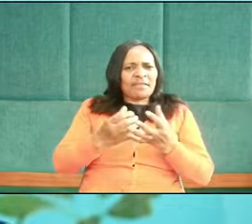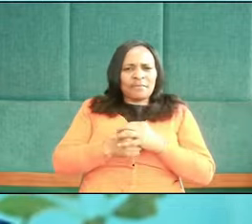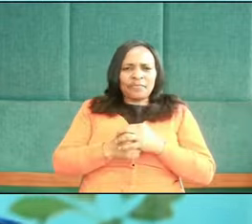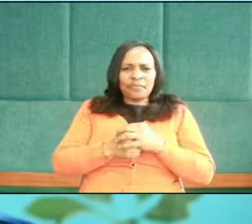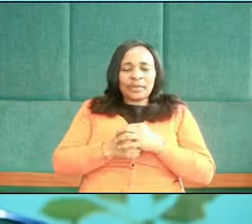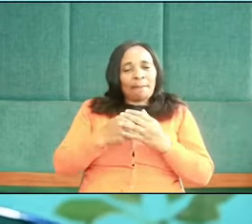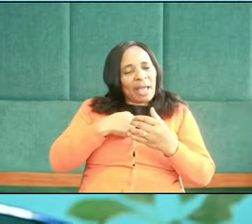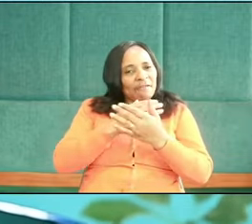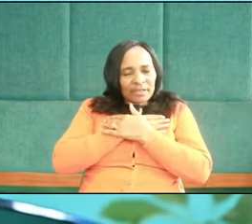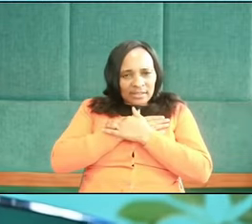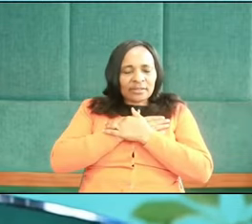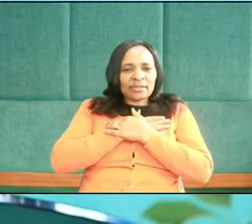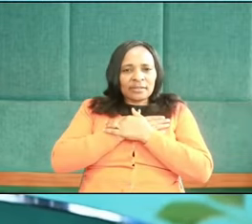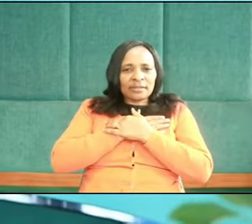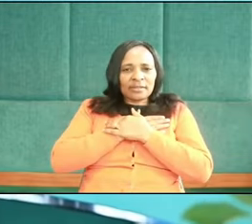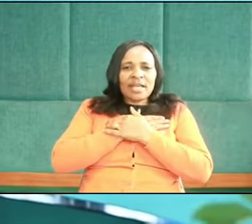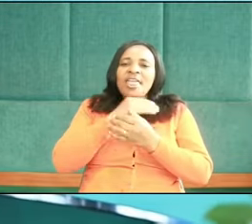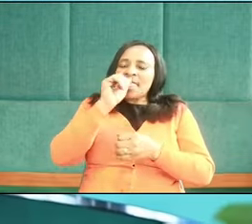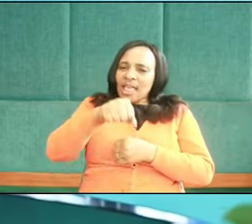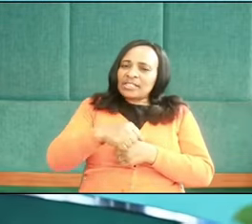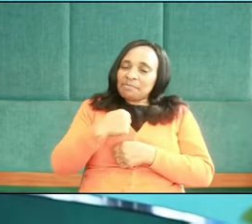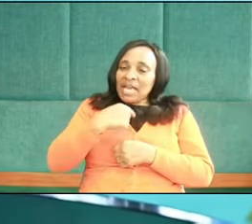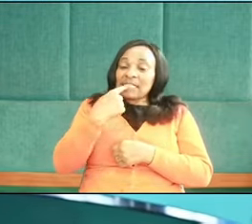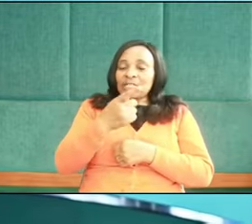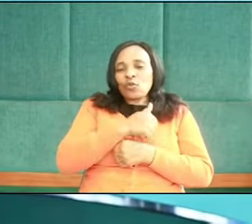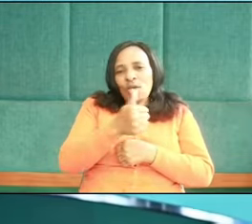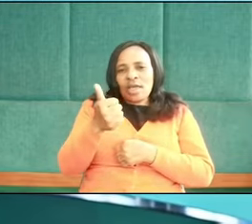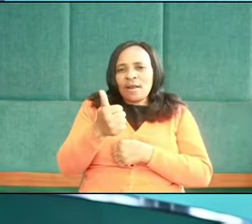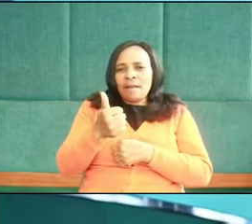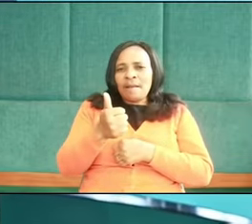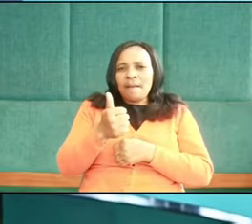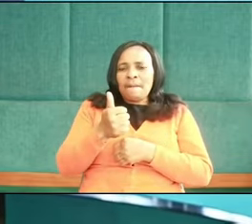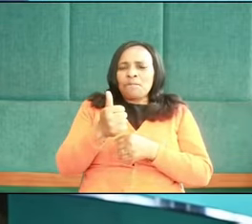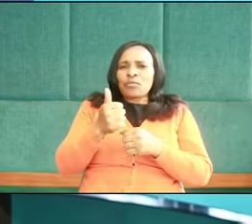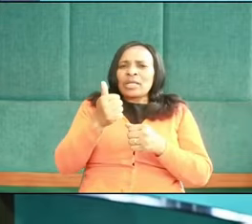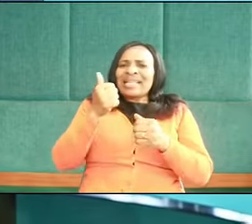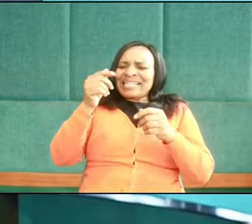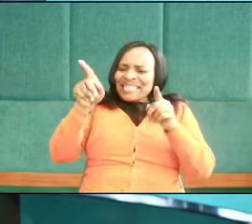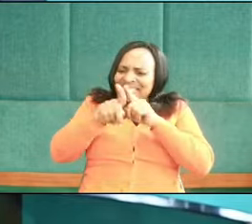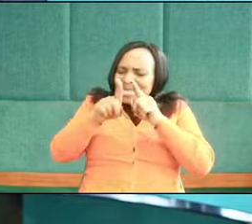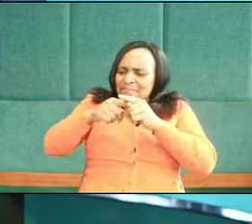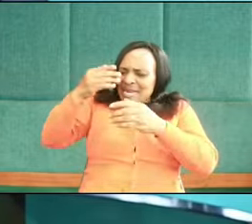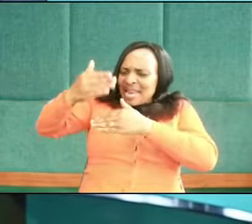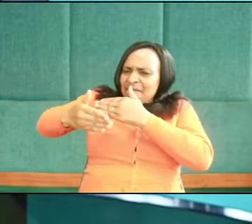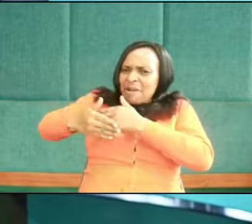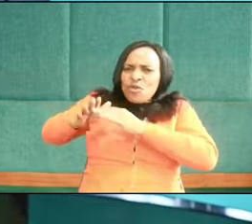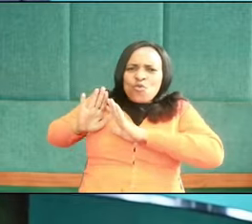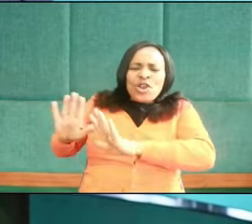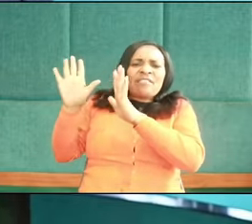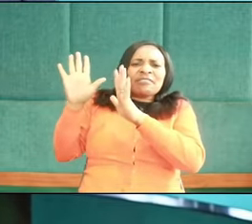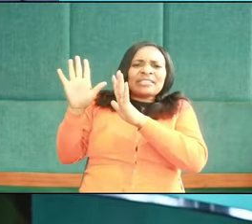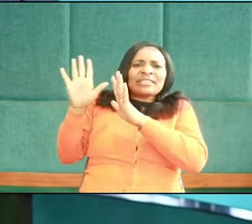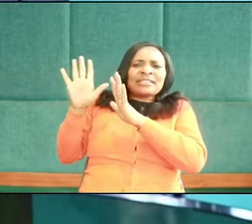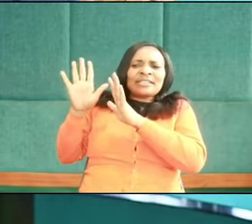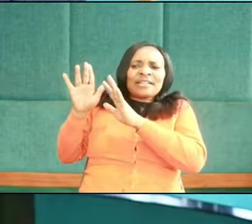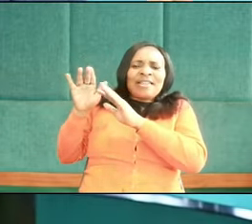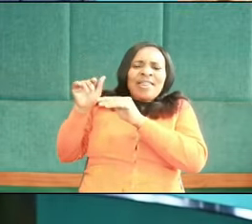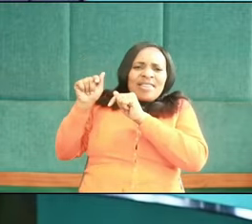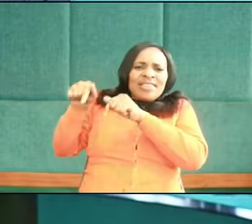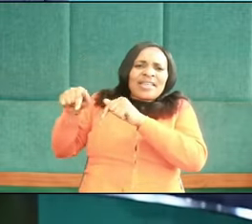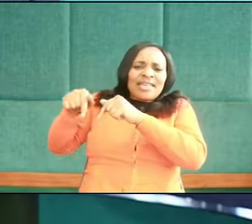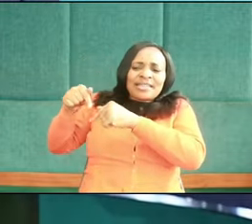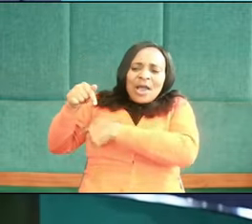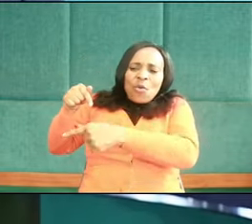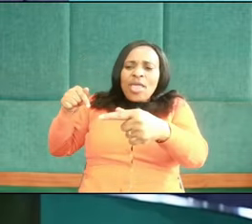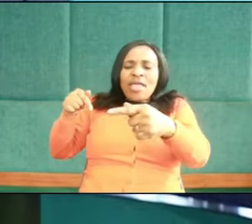Friends, yes, I just said that. That sick neighbor you left in his or her room and